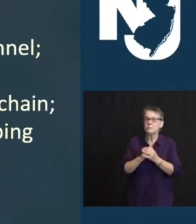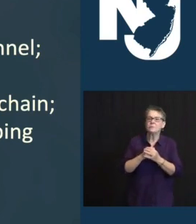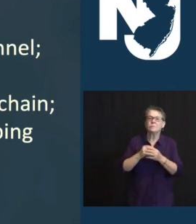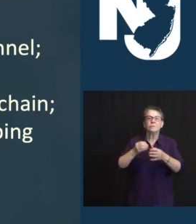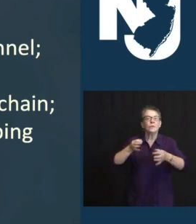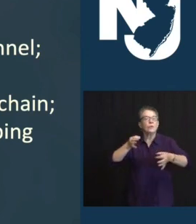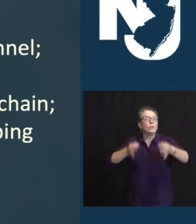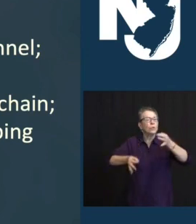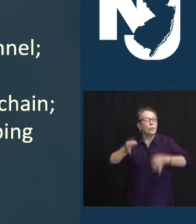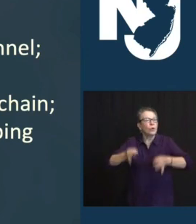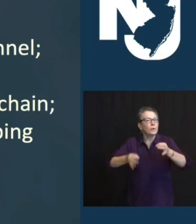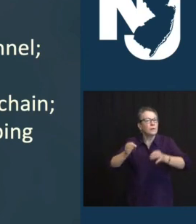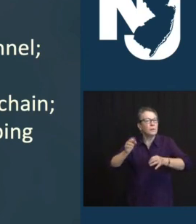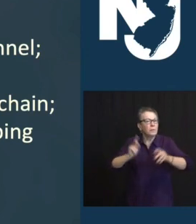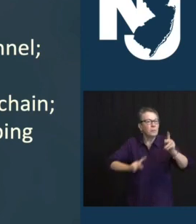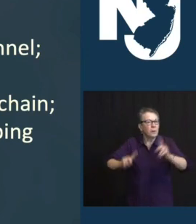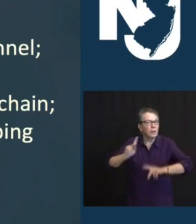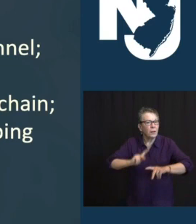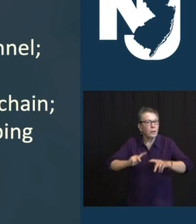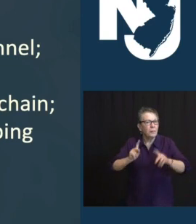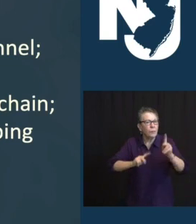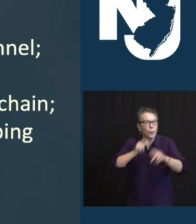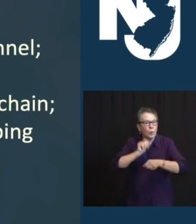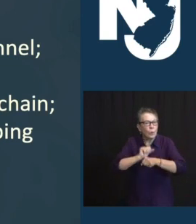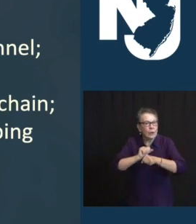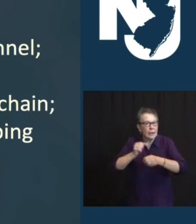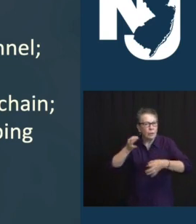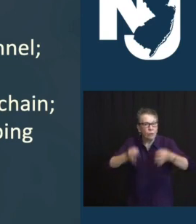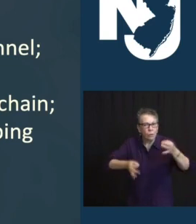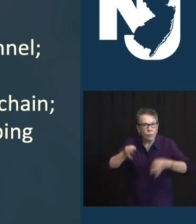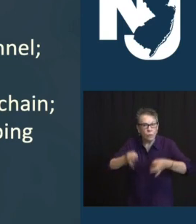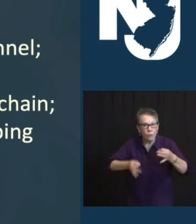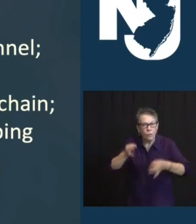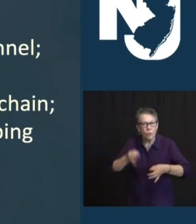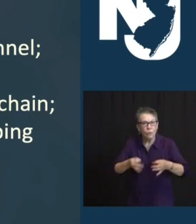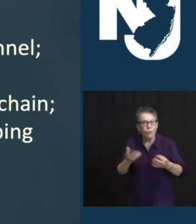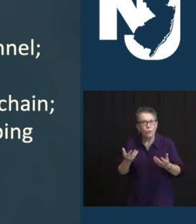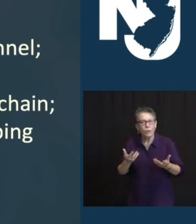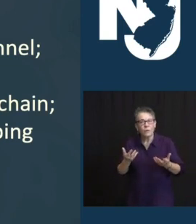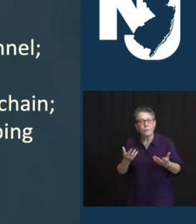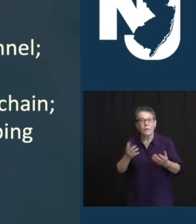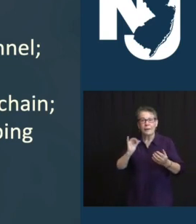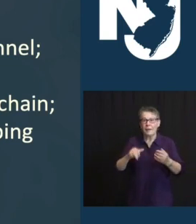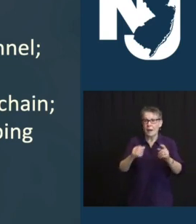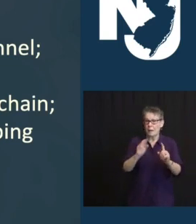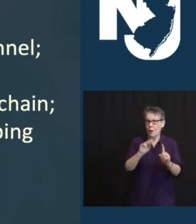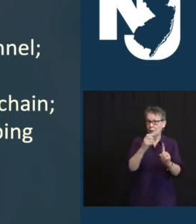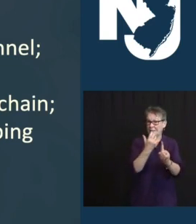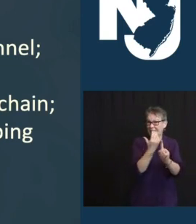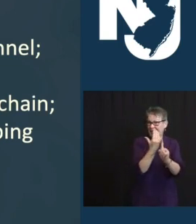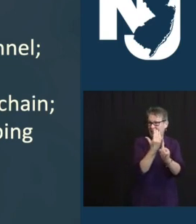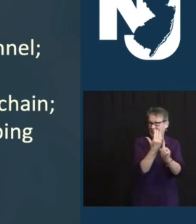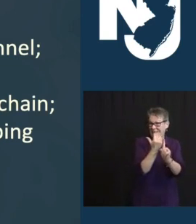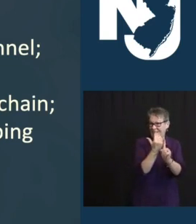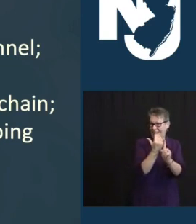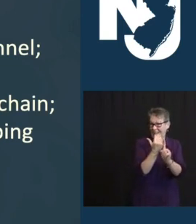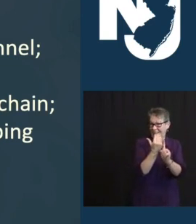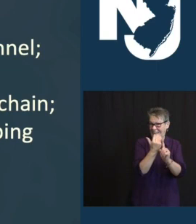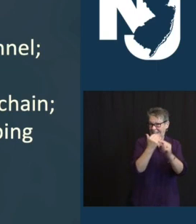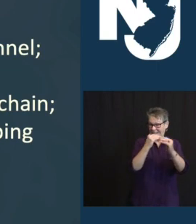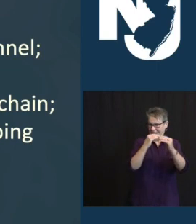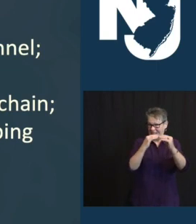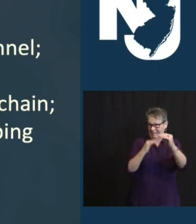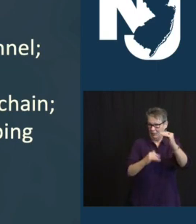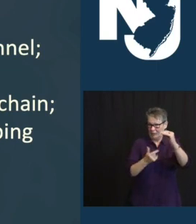RESIDENTS WITHIN EVERY ONE OF THESE GROUPS AND THE MARCH 15TH GROUP WHO HAVE ALREADY BEEN ELIGIBLE, EITHER